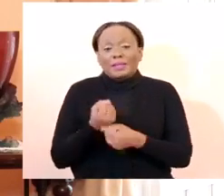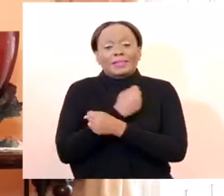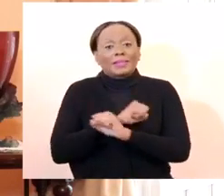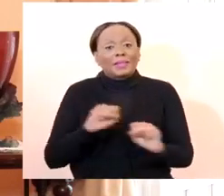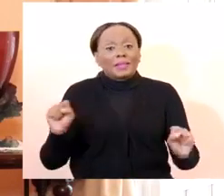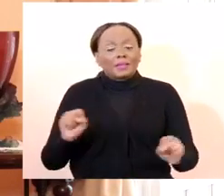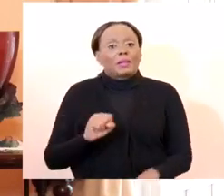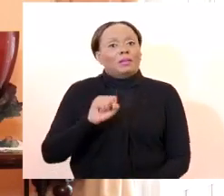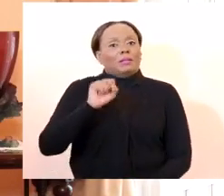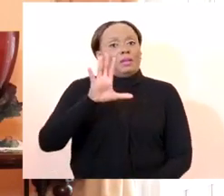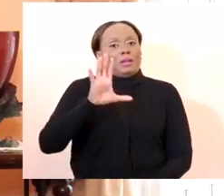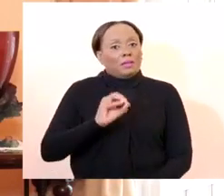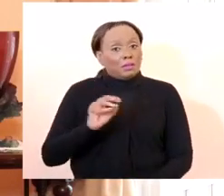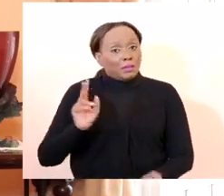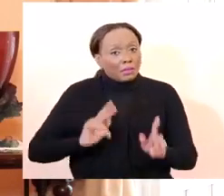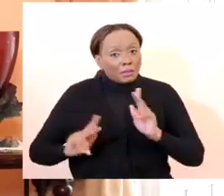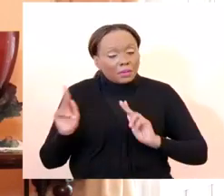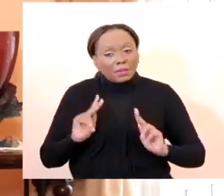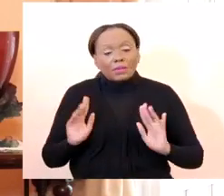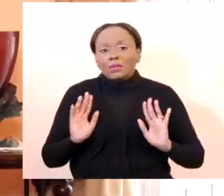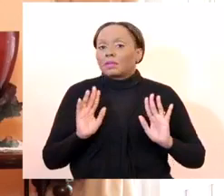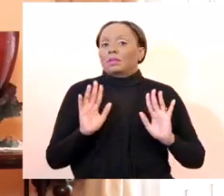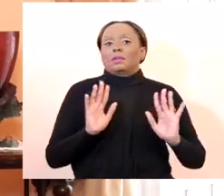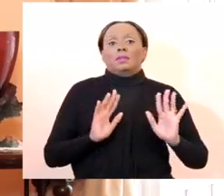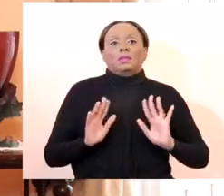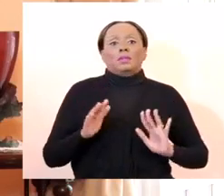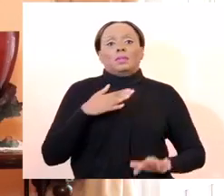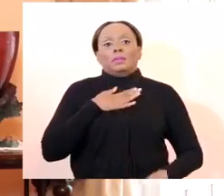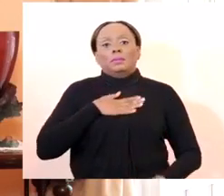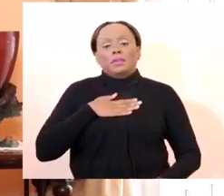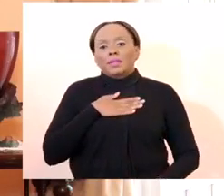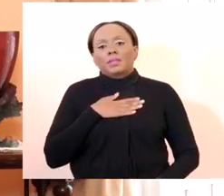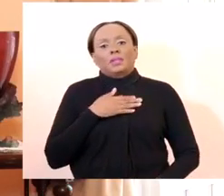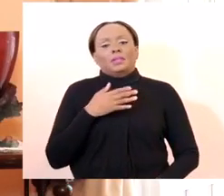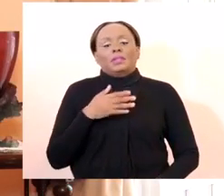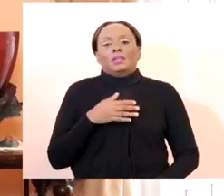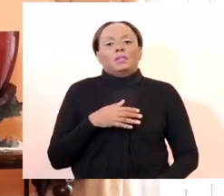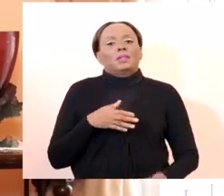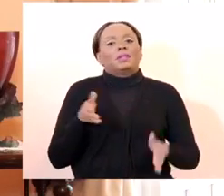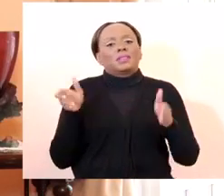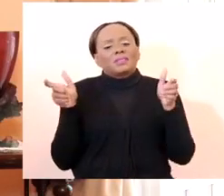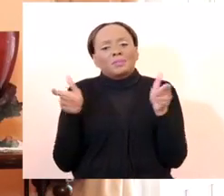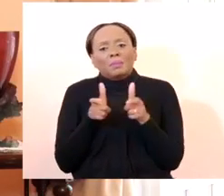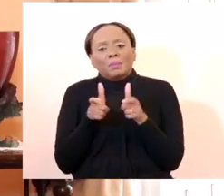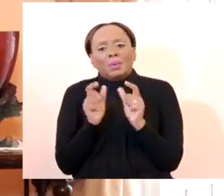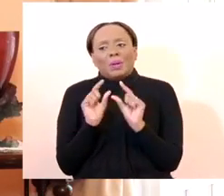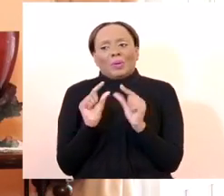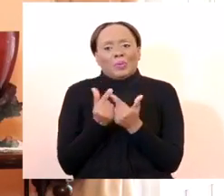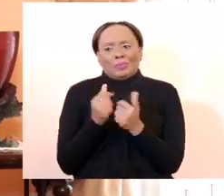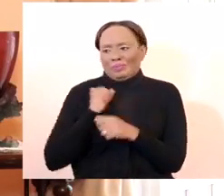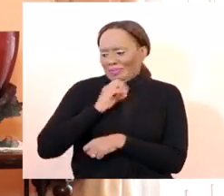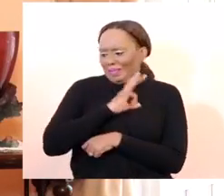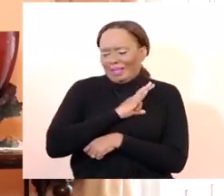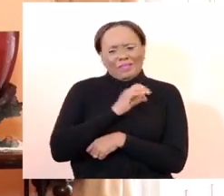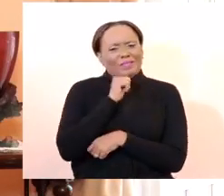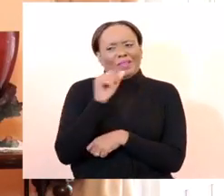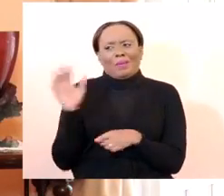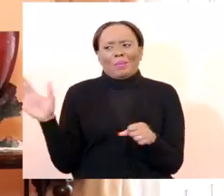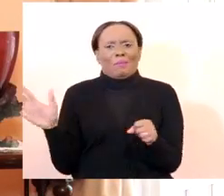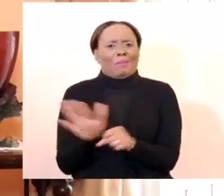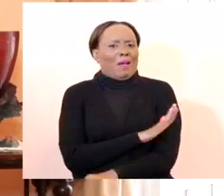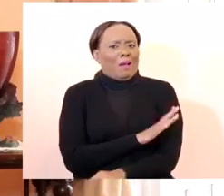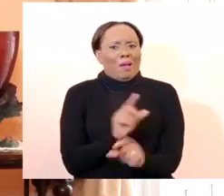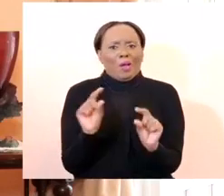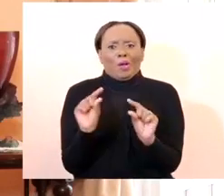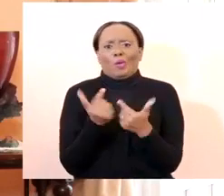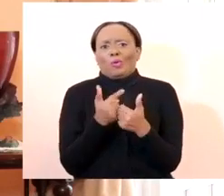that you will oblige us and you will cooperate with us by bringing out the smallest number of people that can run your business